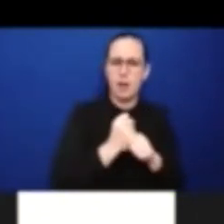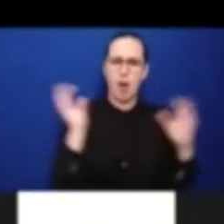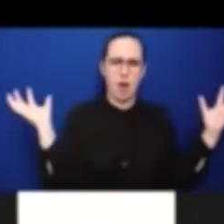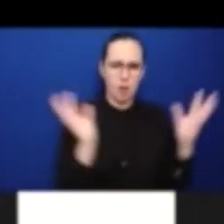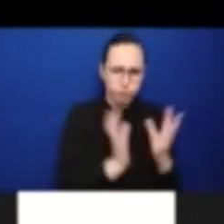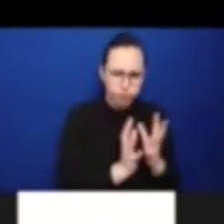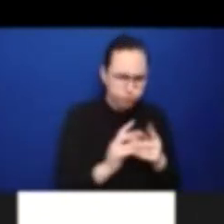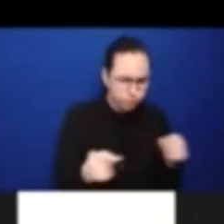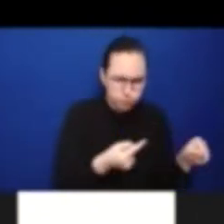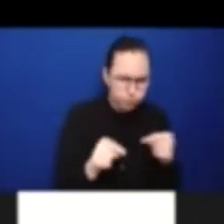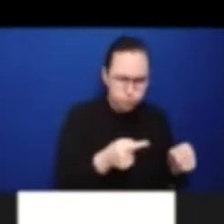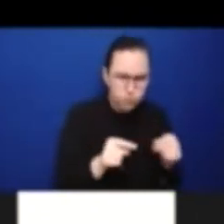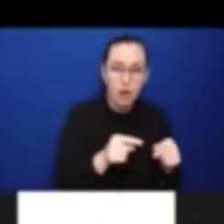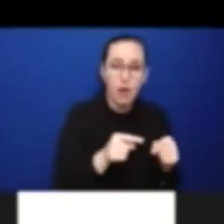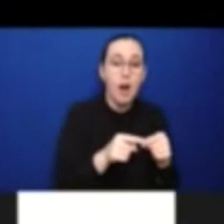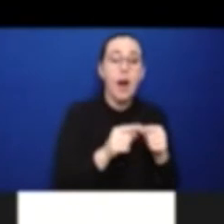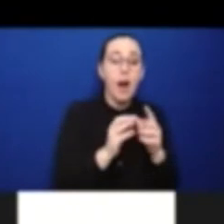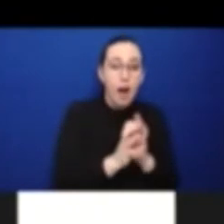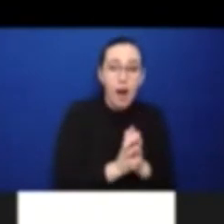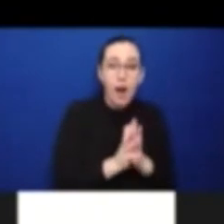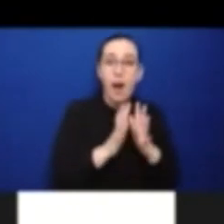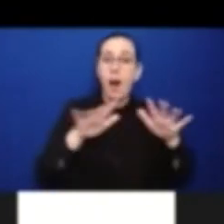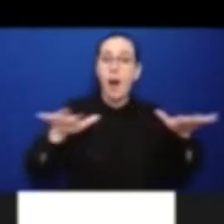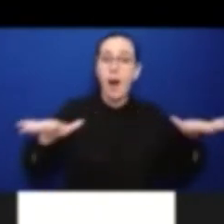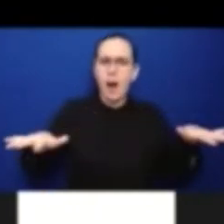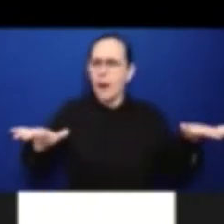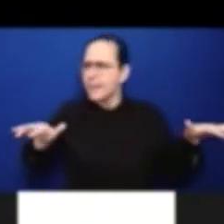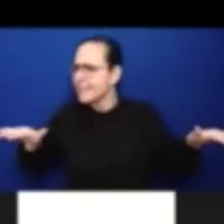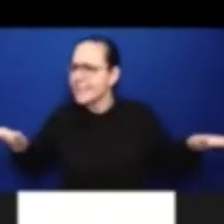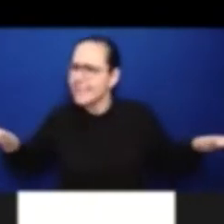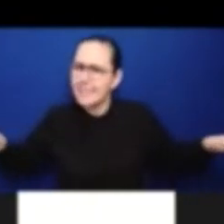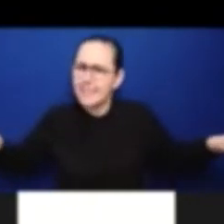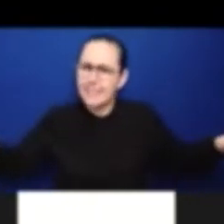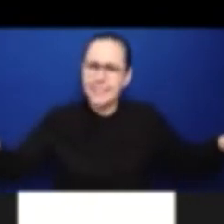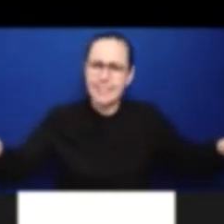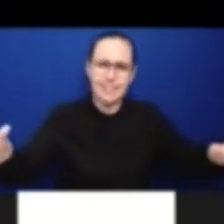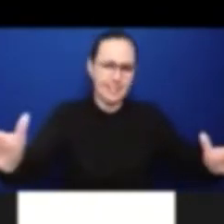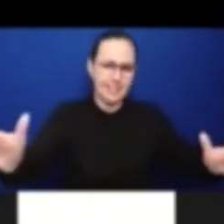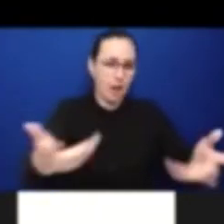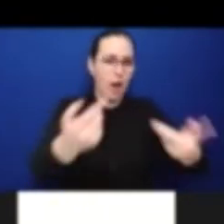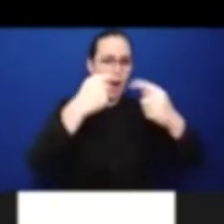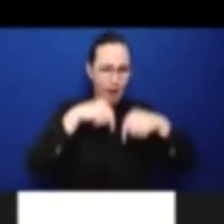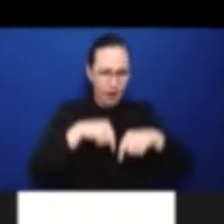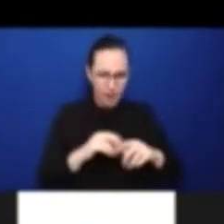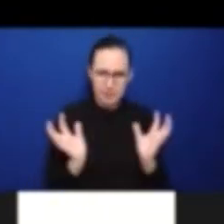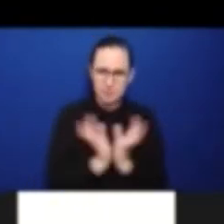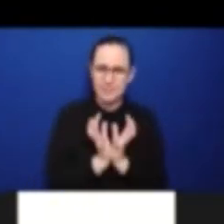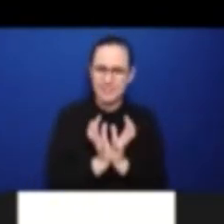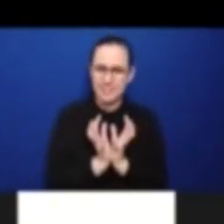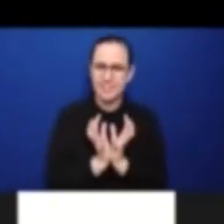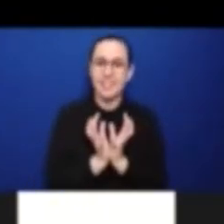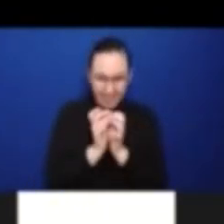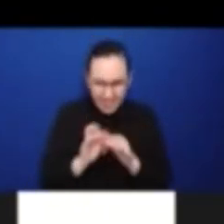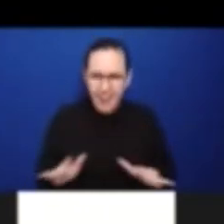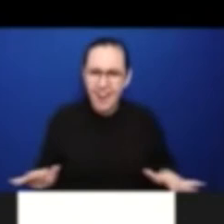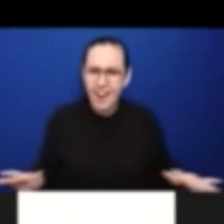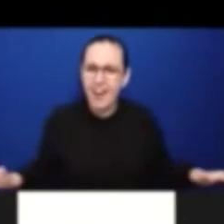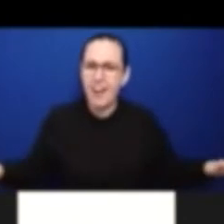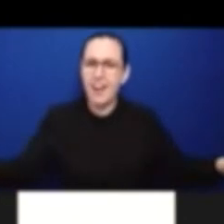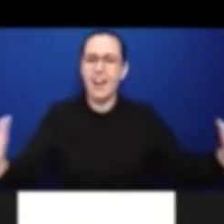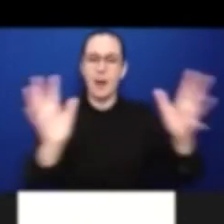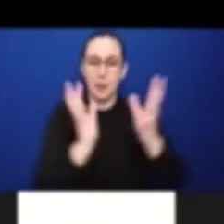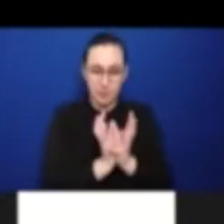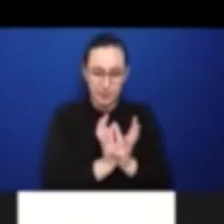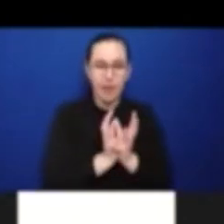organizations to coordinate positions, to get instructions in front of their governments. So that when the government